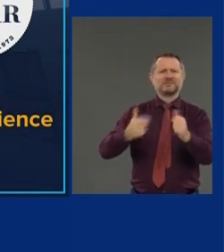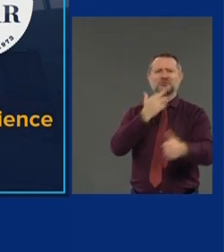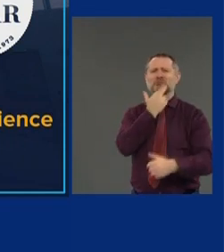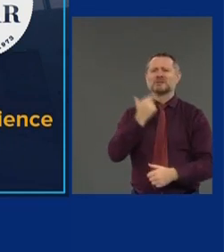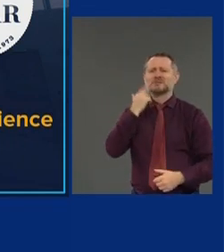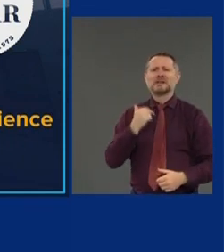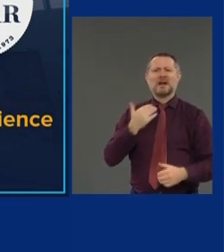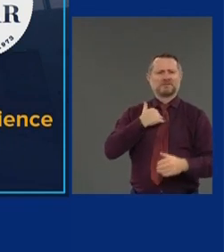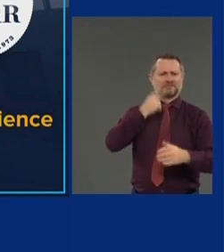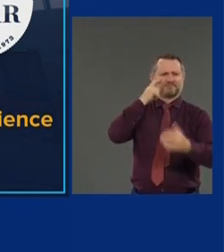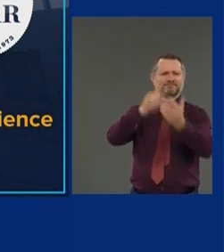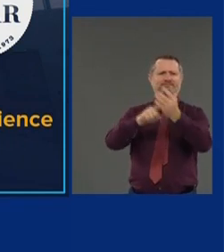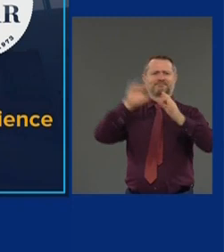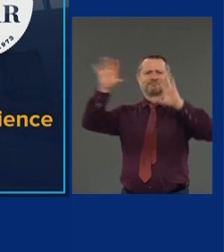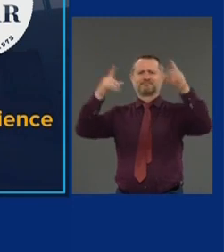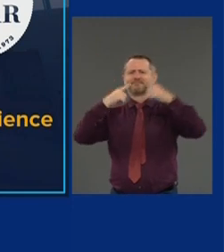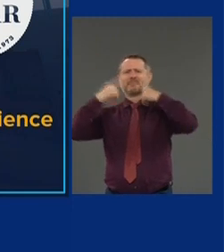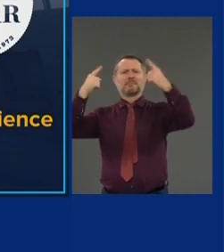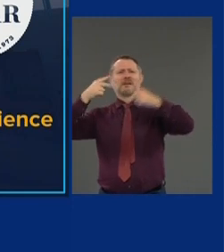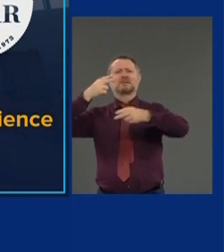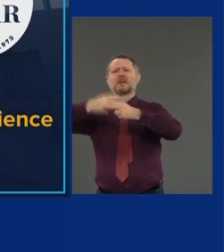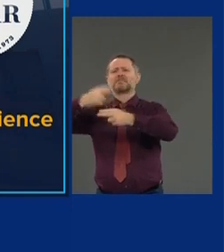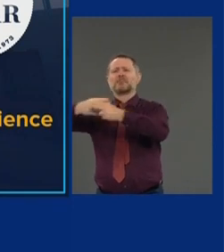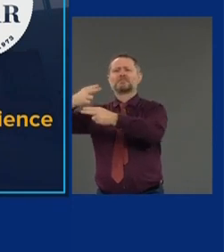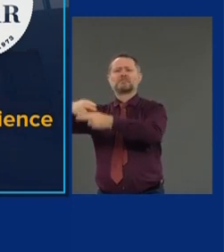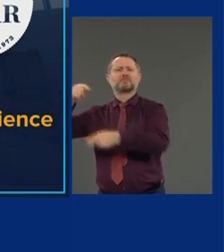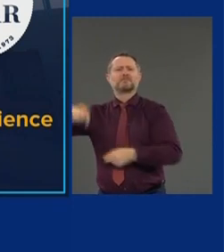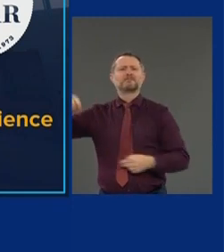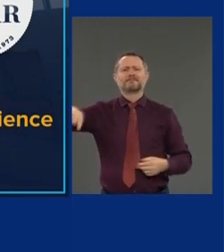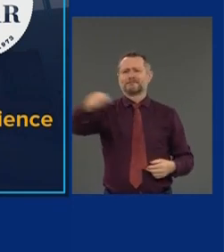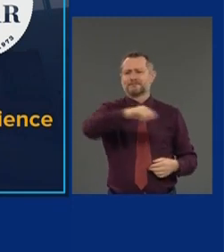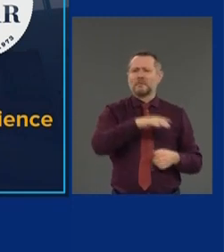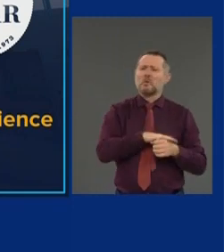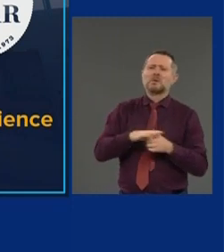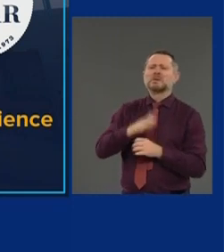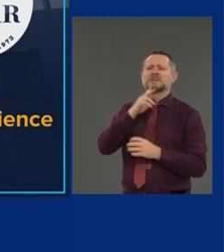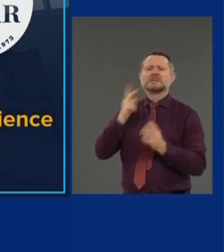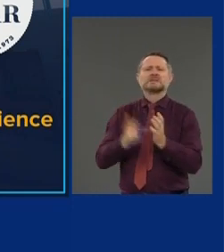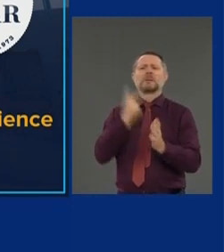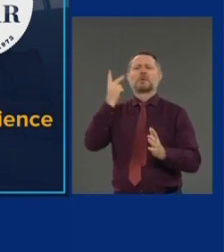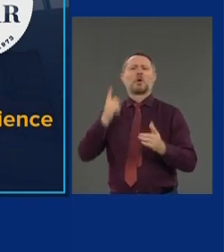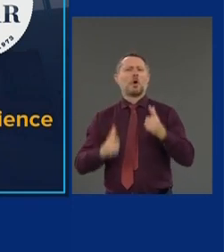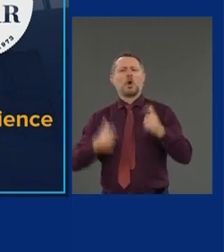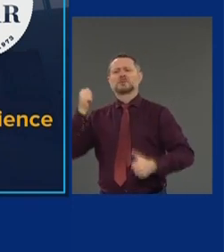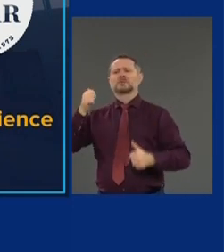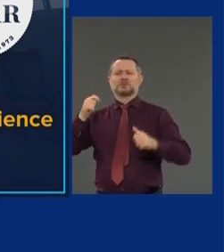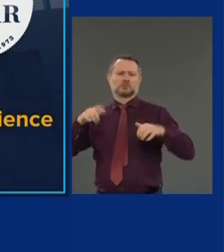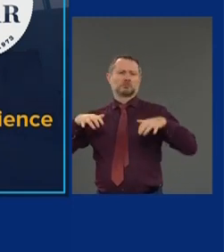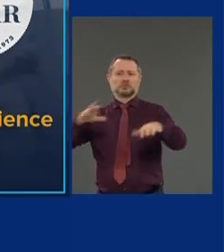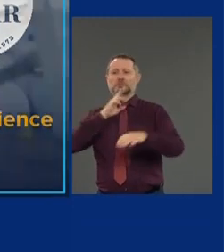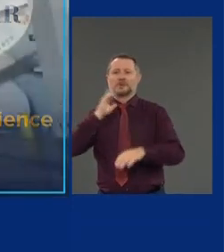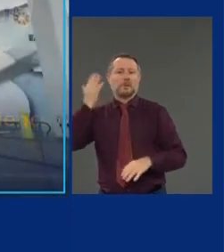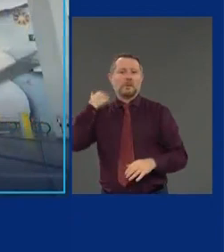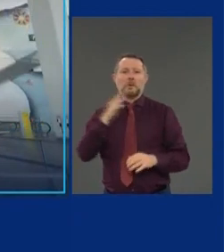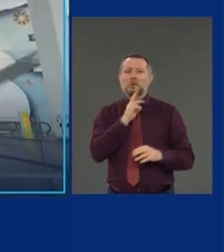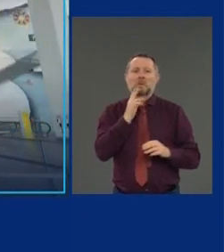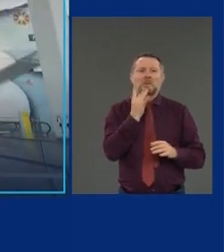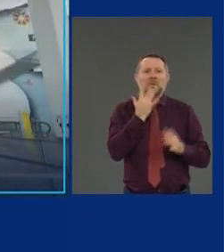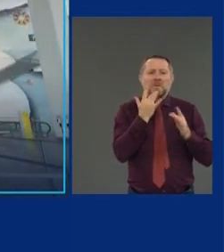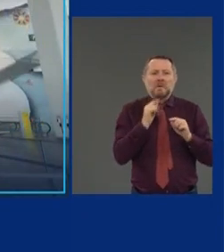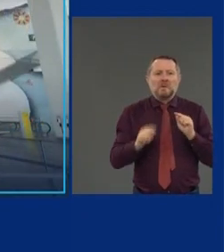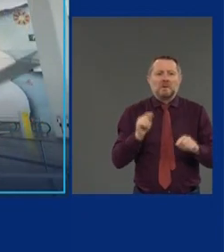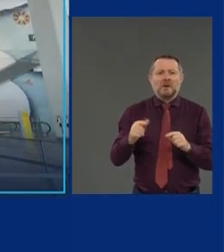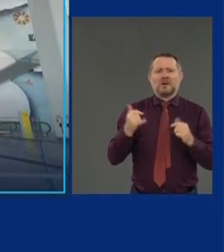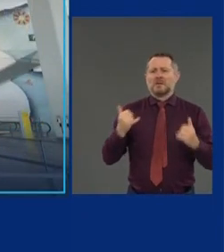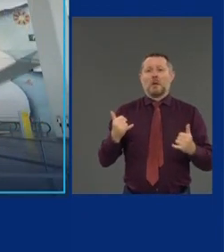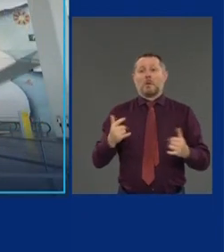local concessions, more than doubling the offerings available in the old facility. The Public Art Fund, a renowned leader in